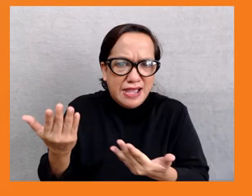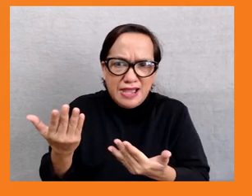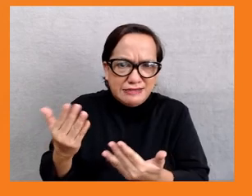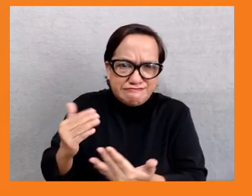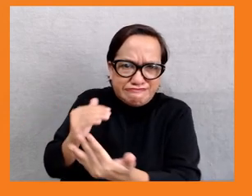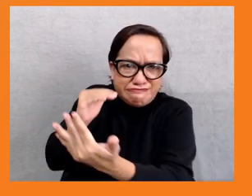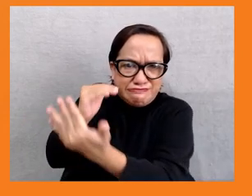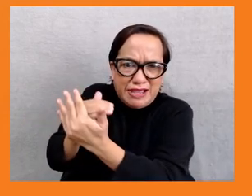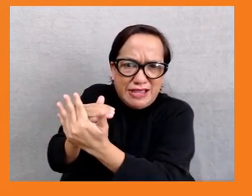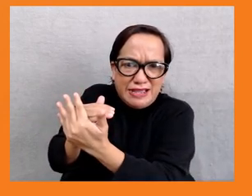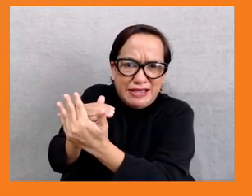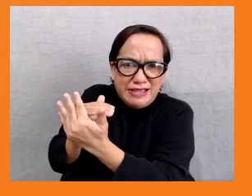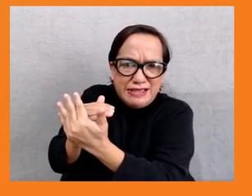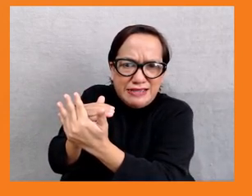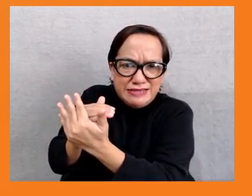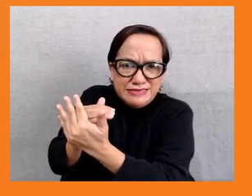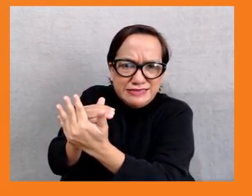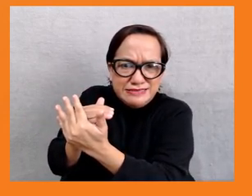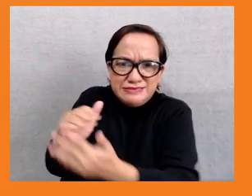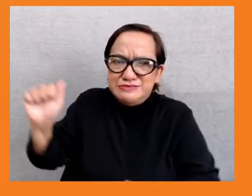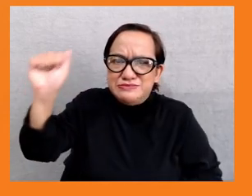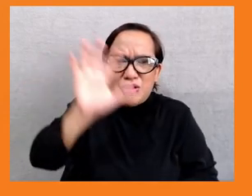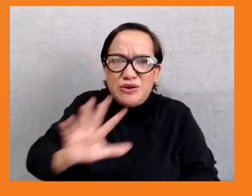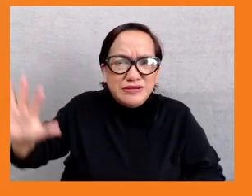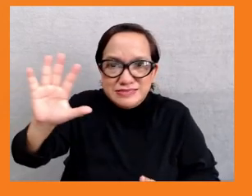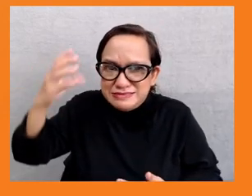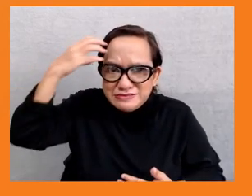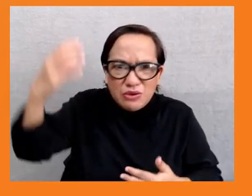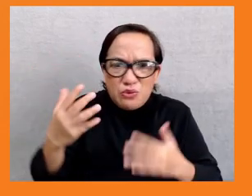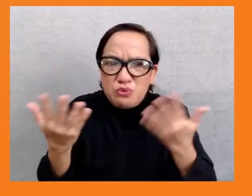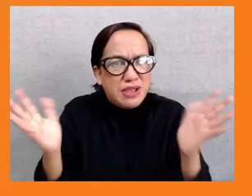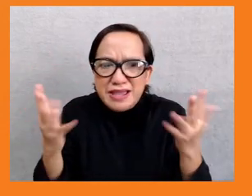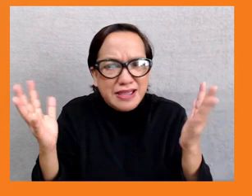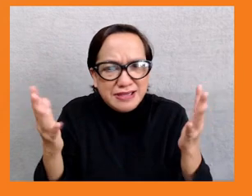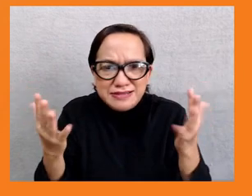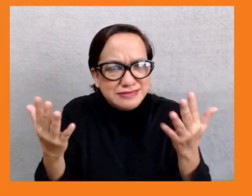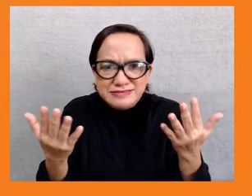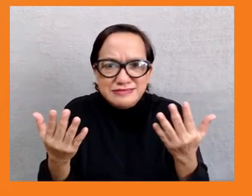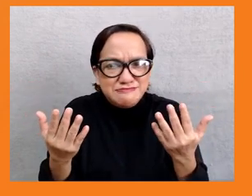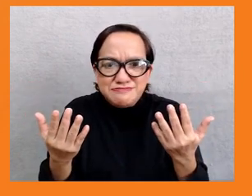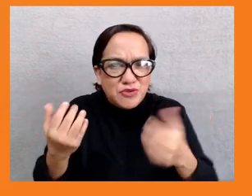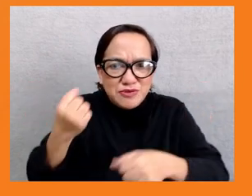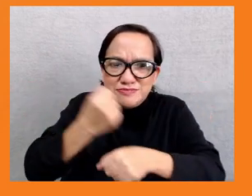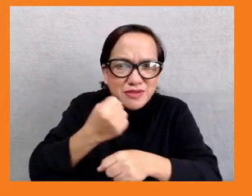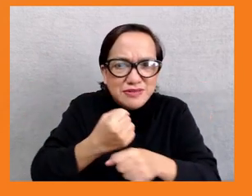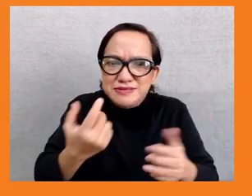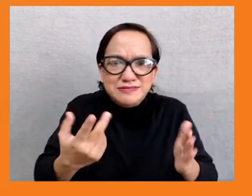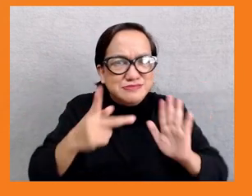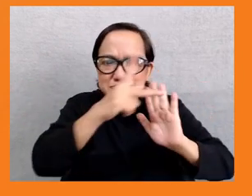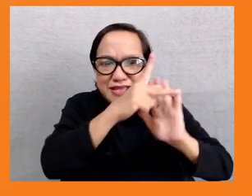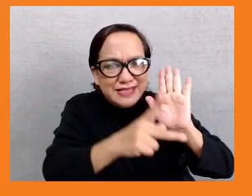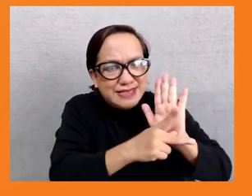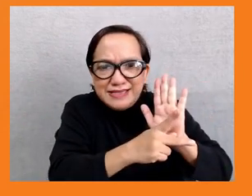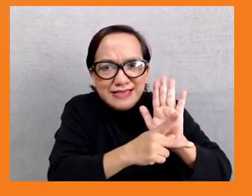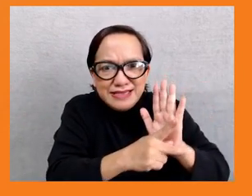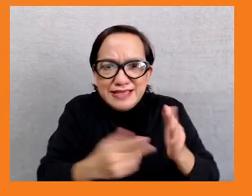nothing to combat this rise in inequality and are further constraining their policy choices by using austerity to cut their new debt burdens.